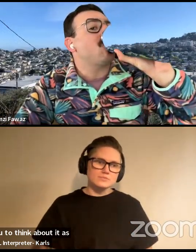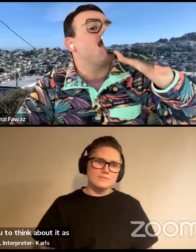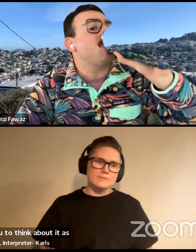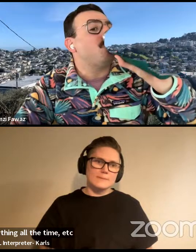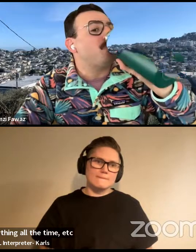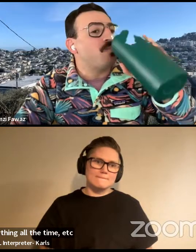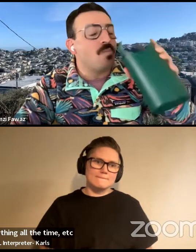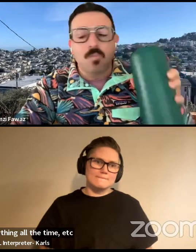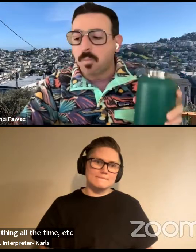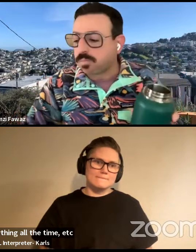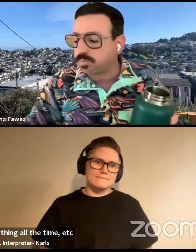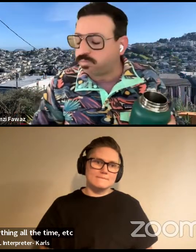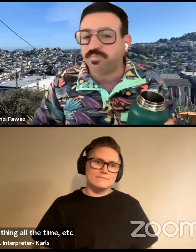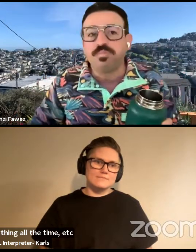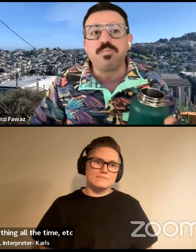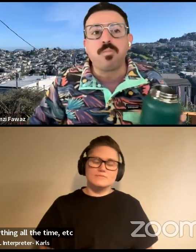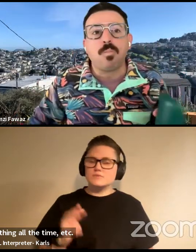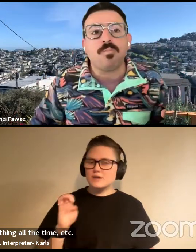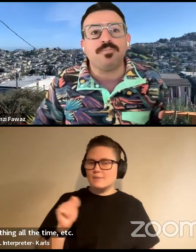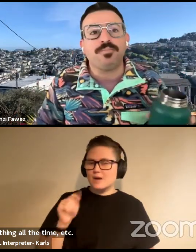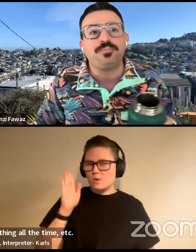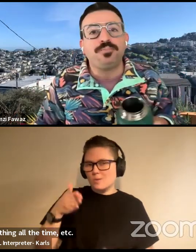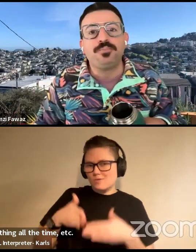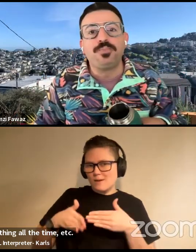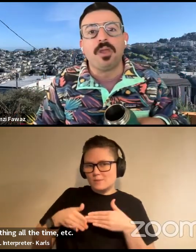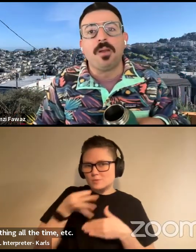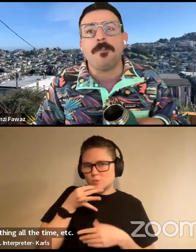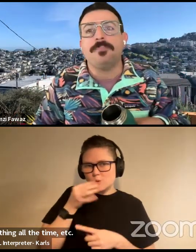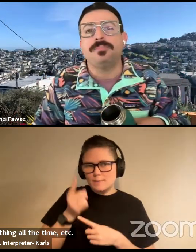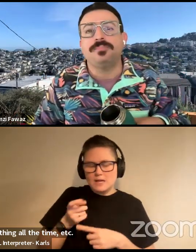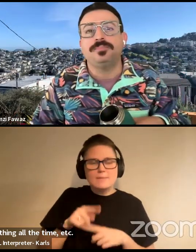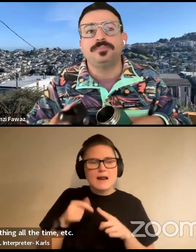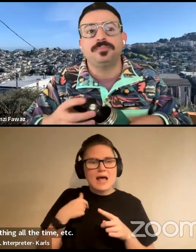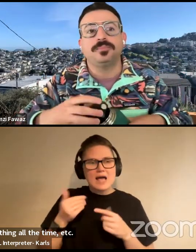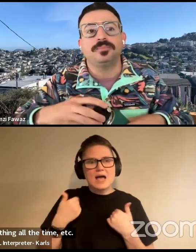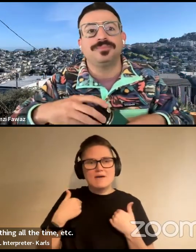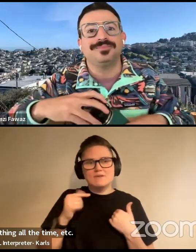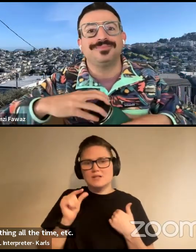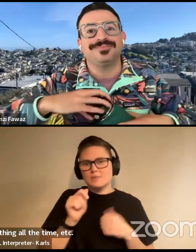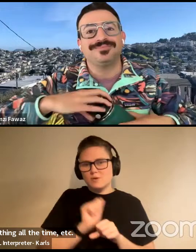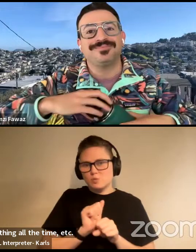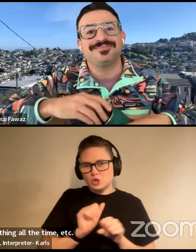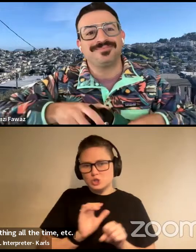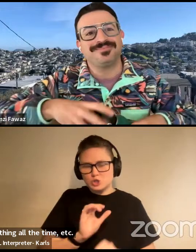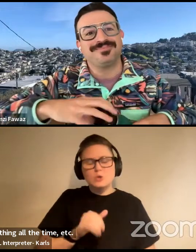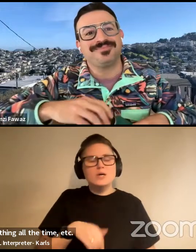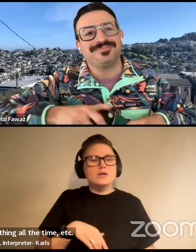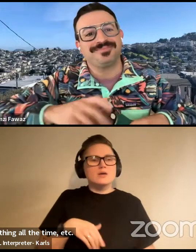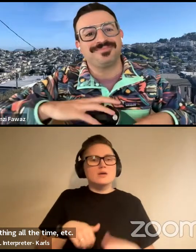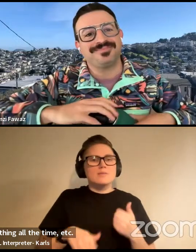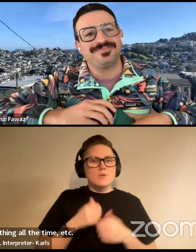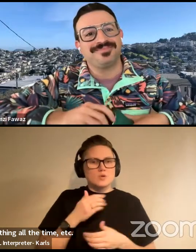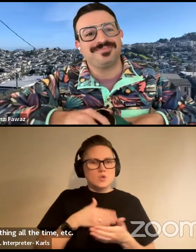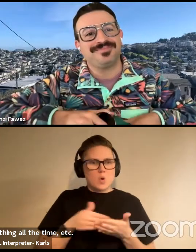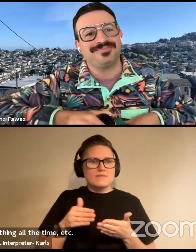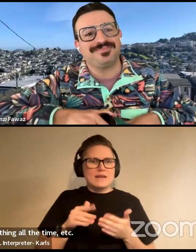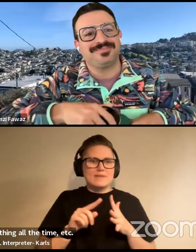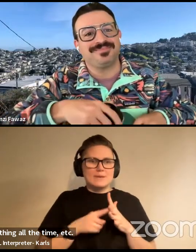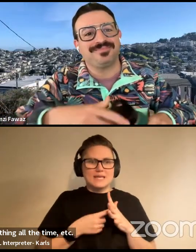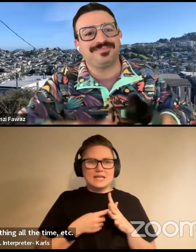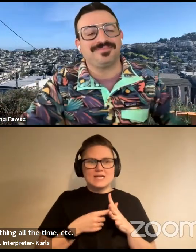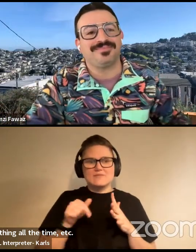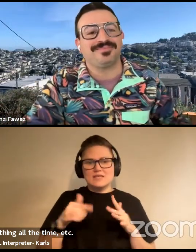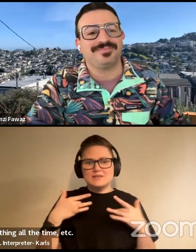Um, we are going to, to wrap up in just a minute, but I have a little bit of work to do at sometimes, or most often at the beginning of our